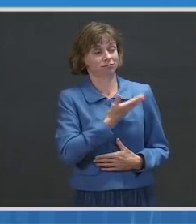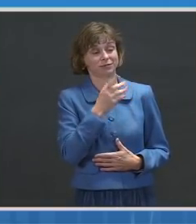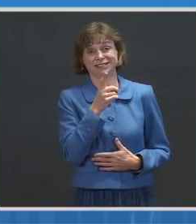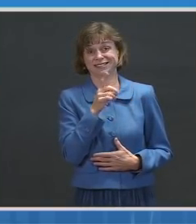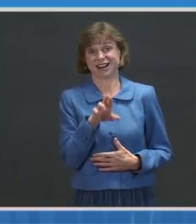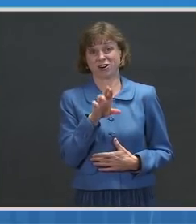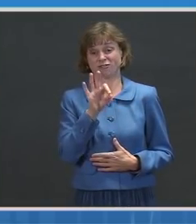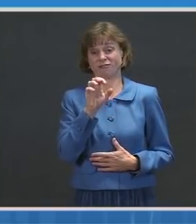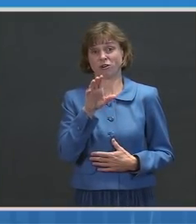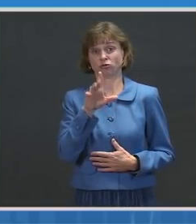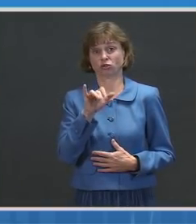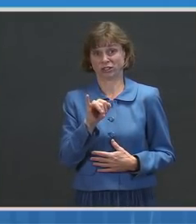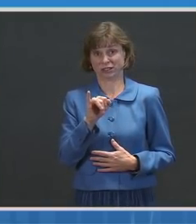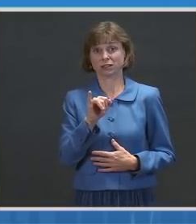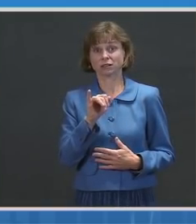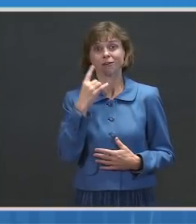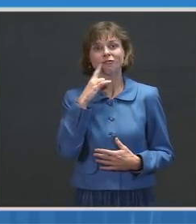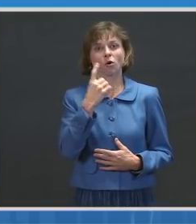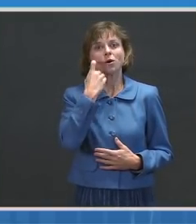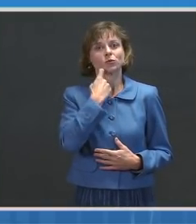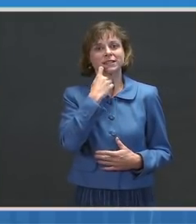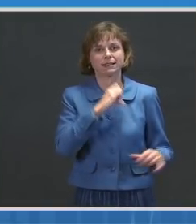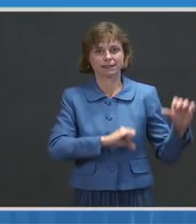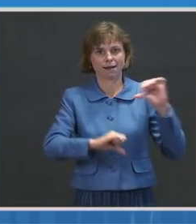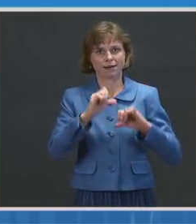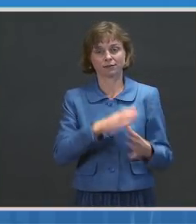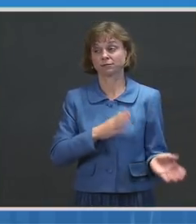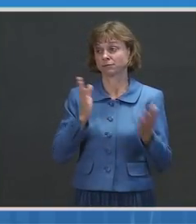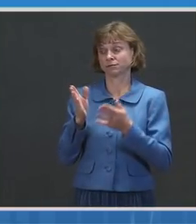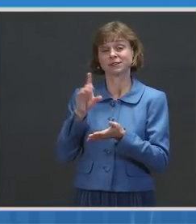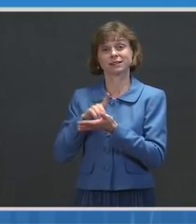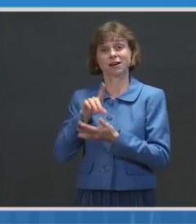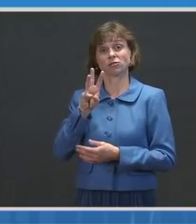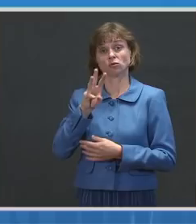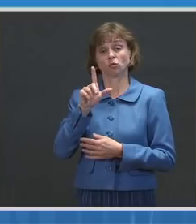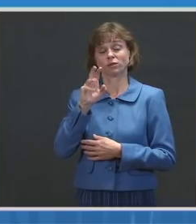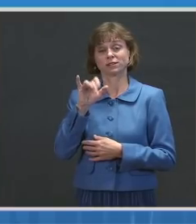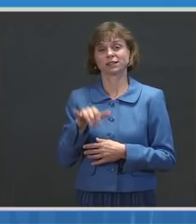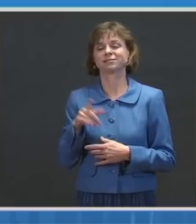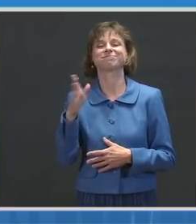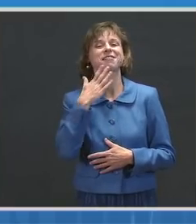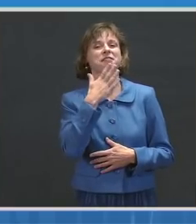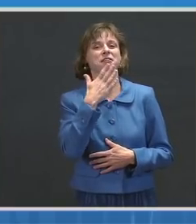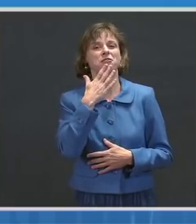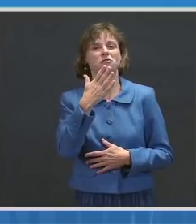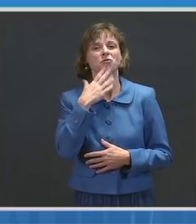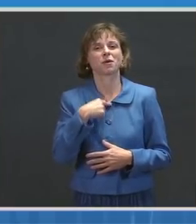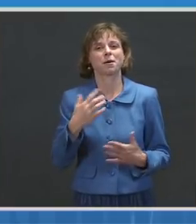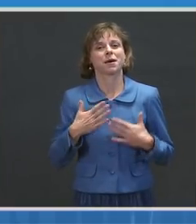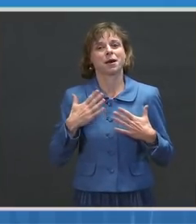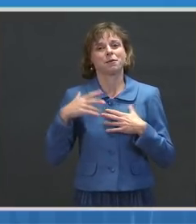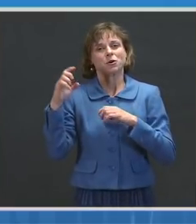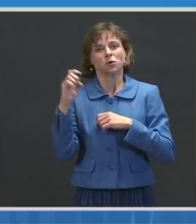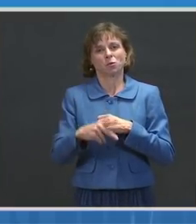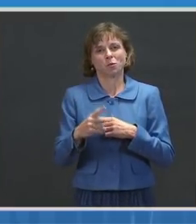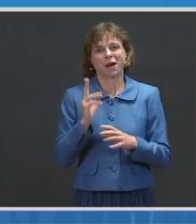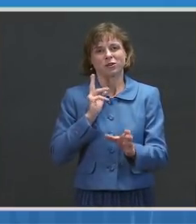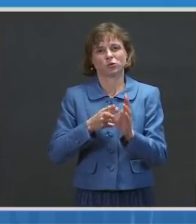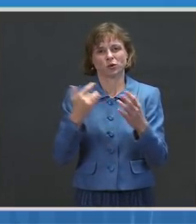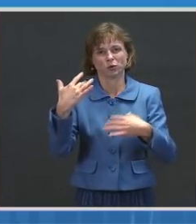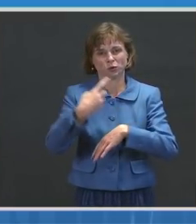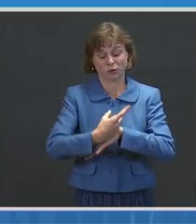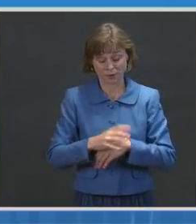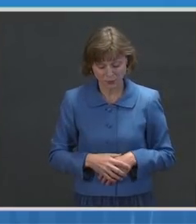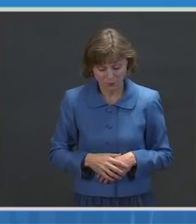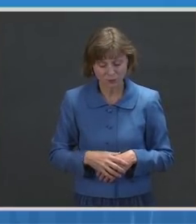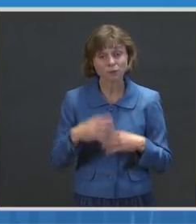before we answer your questions. Dr. Walensky. Dr. Thank you so much, Andy. I'm so glad to be back and joining you today. Today, I'm going to